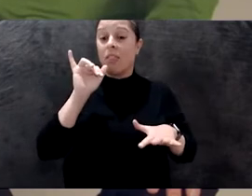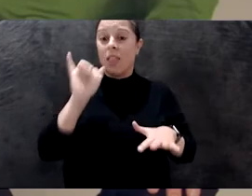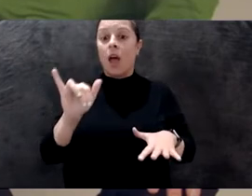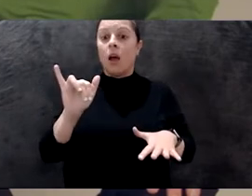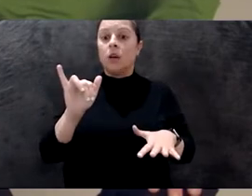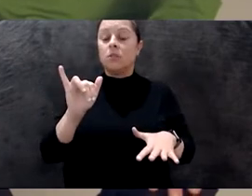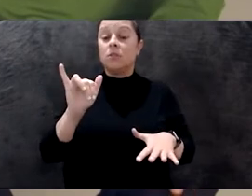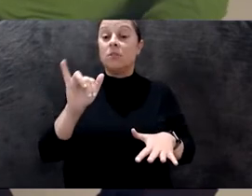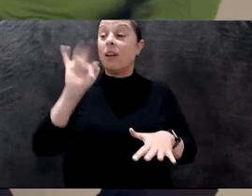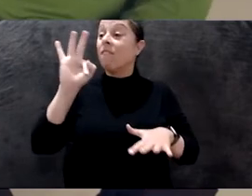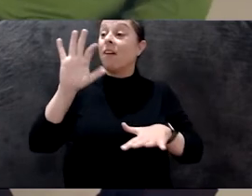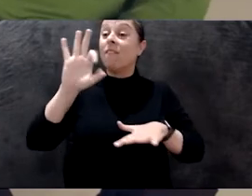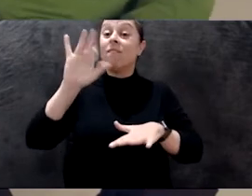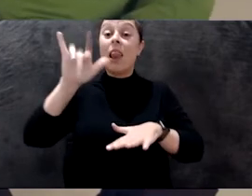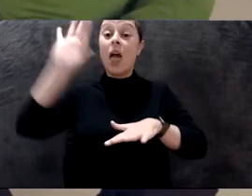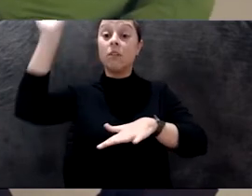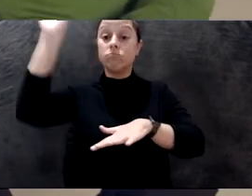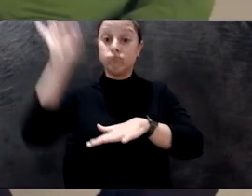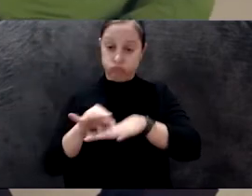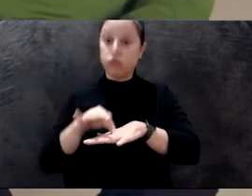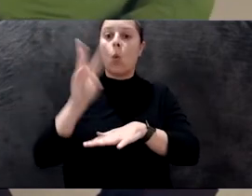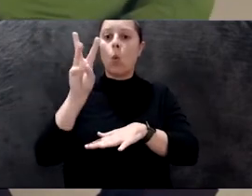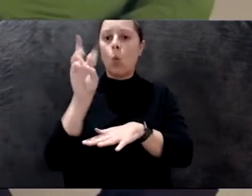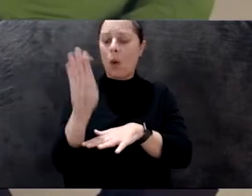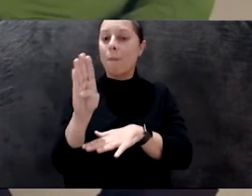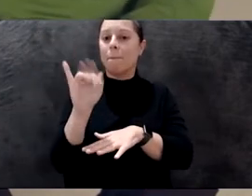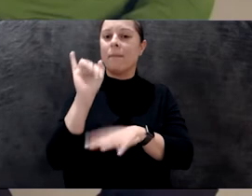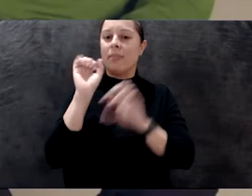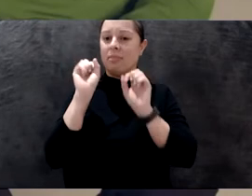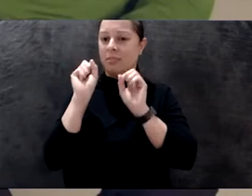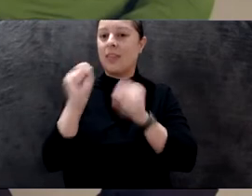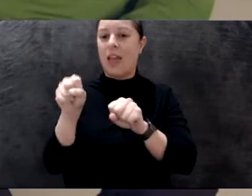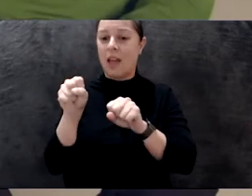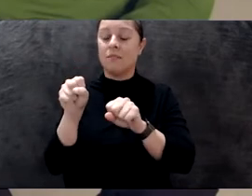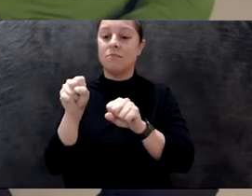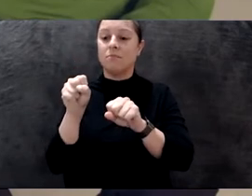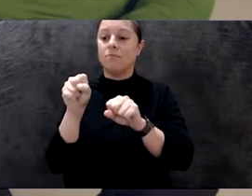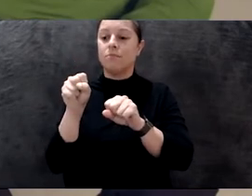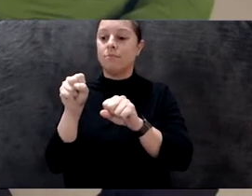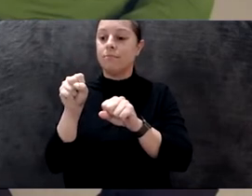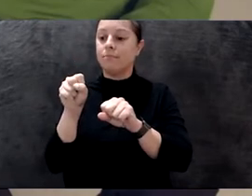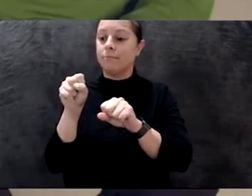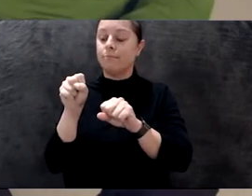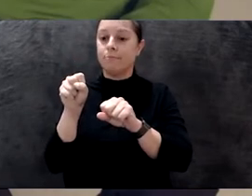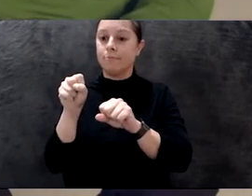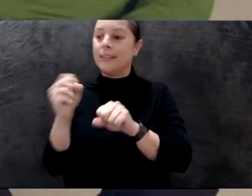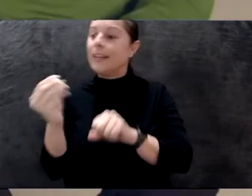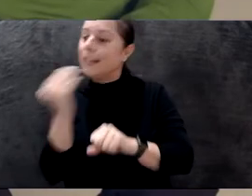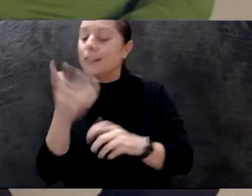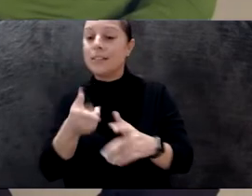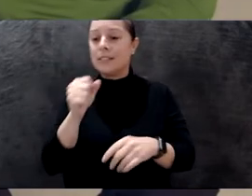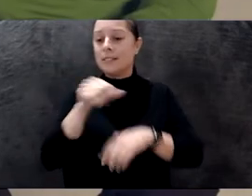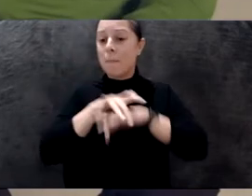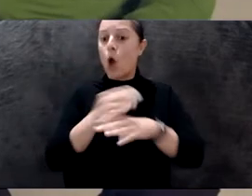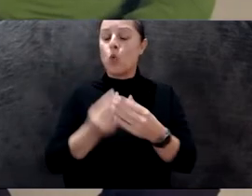touched the web, she will not go and eat it. It means this fly can grow bigger. Like when we go fishing, a small fish, we always give it back.